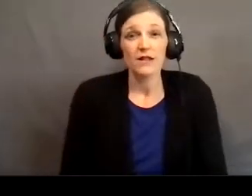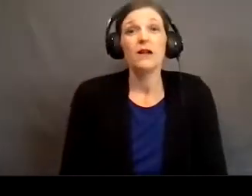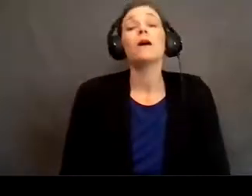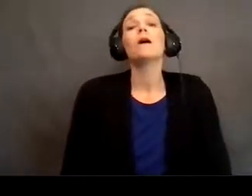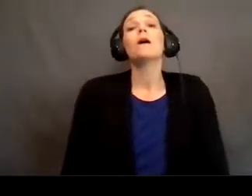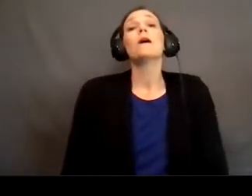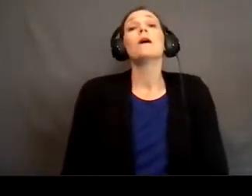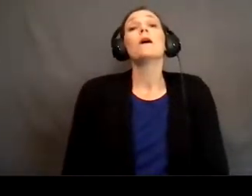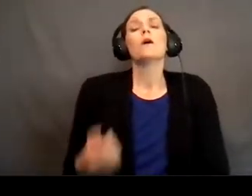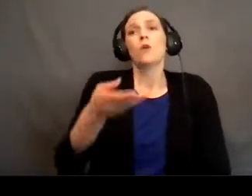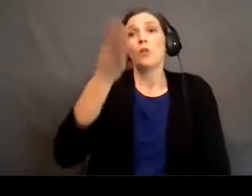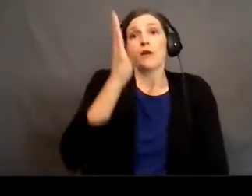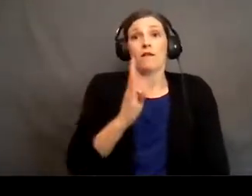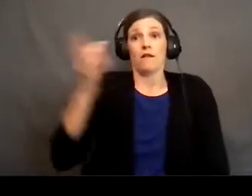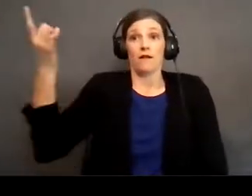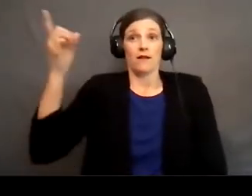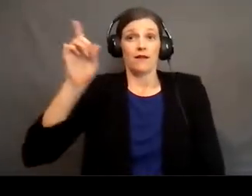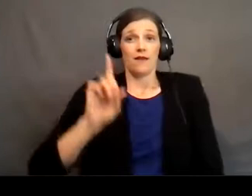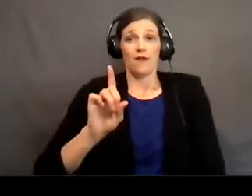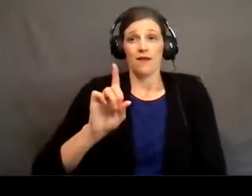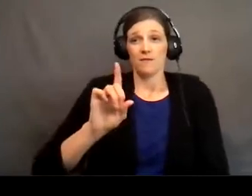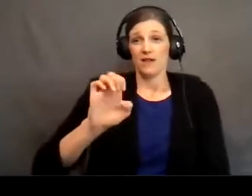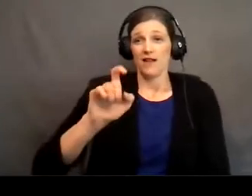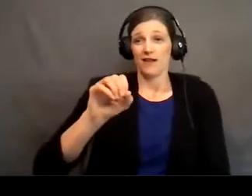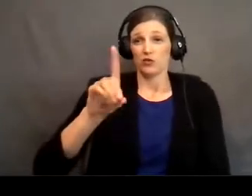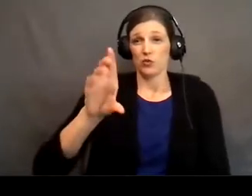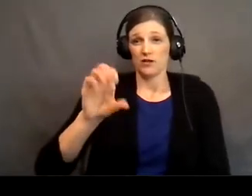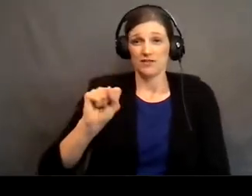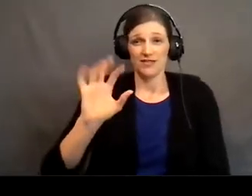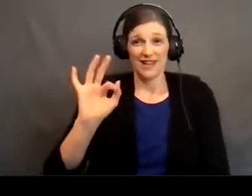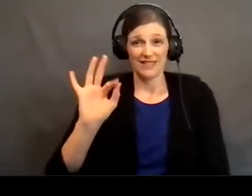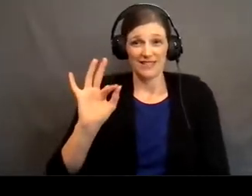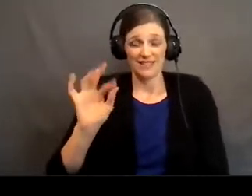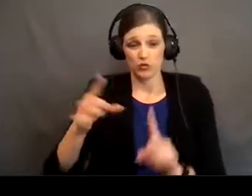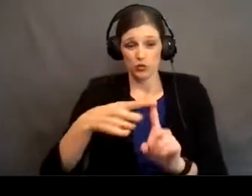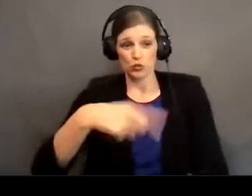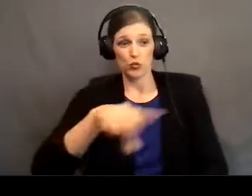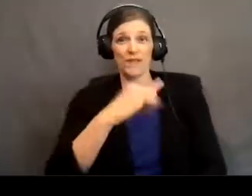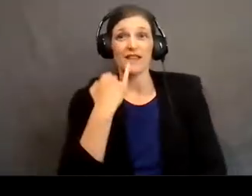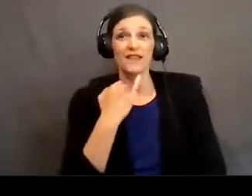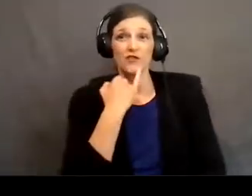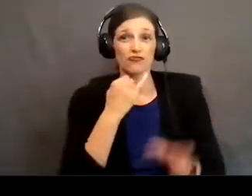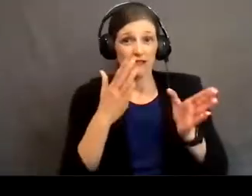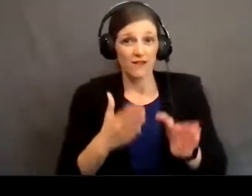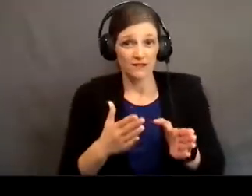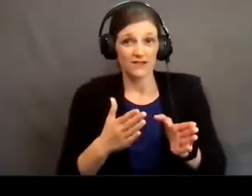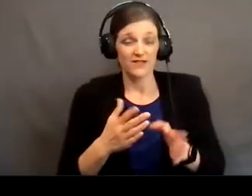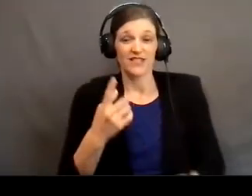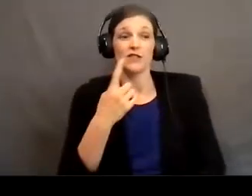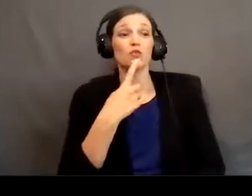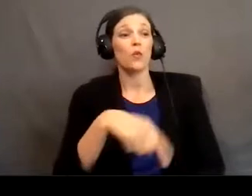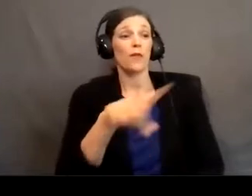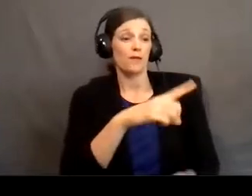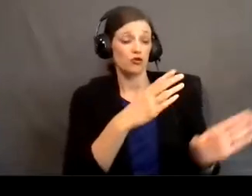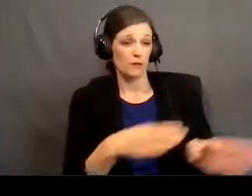When God came in Exodus 19 to the Israelites he told them to prepare by washing